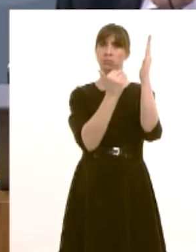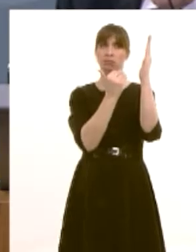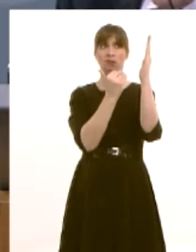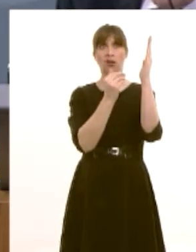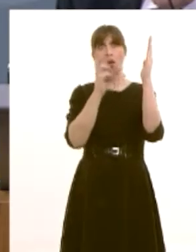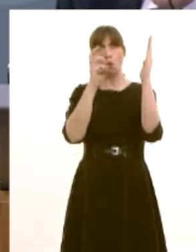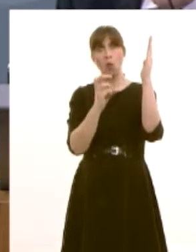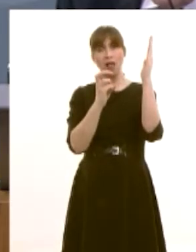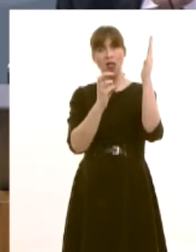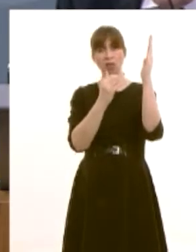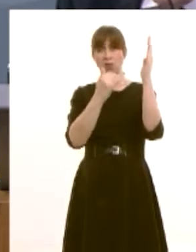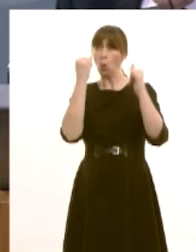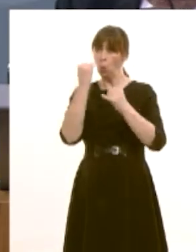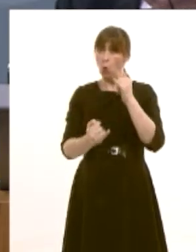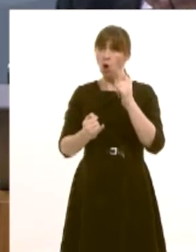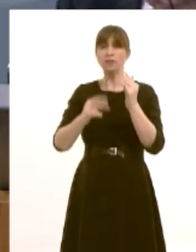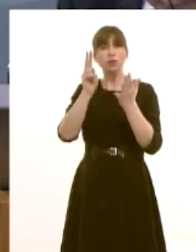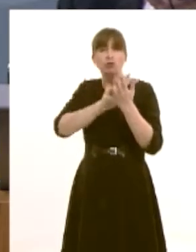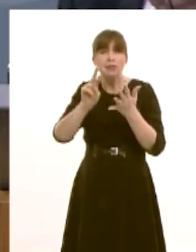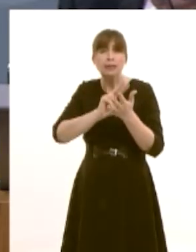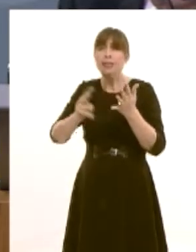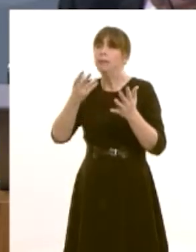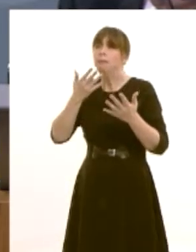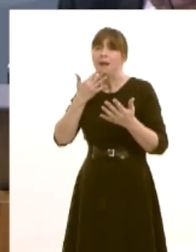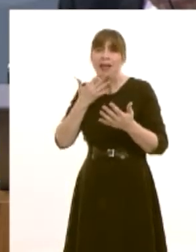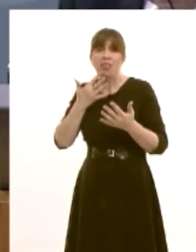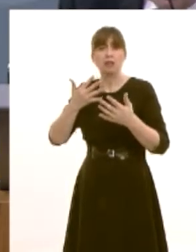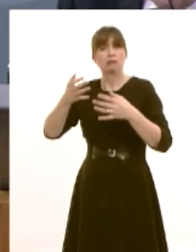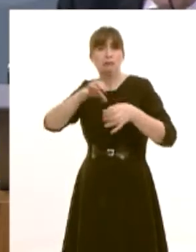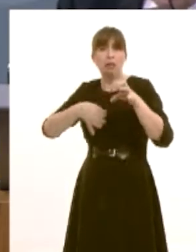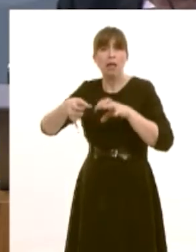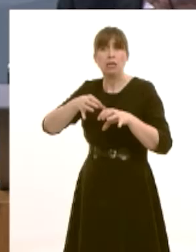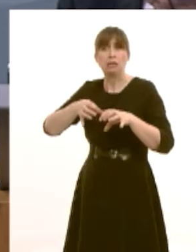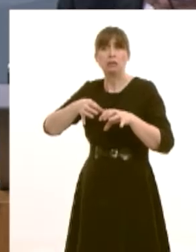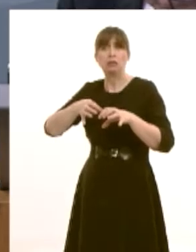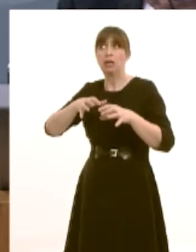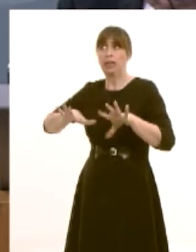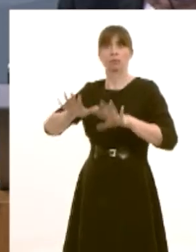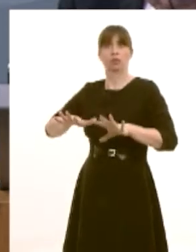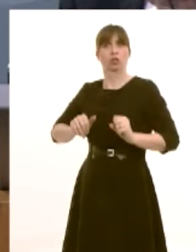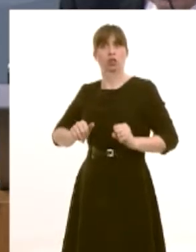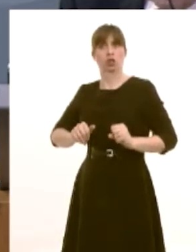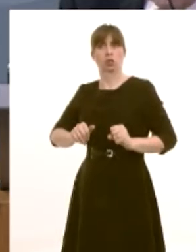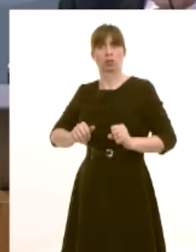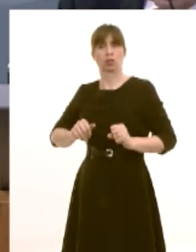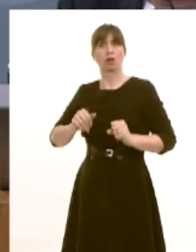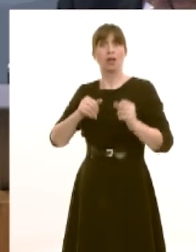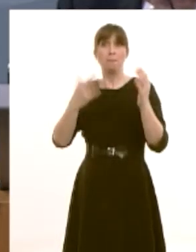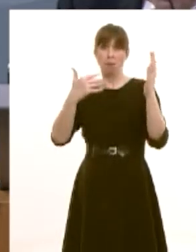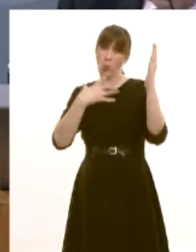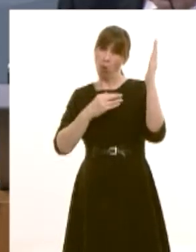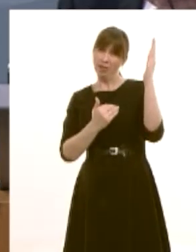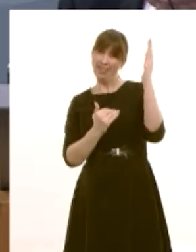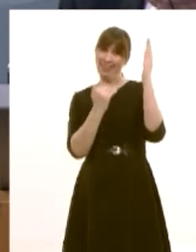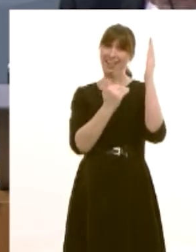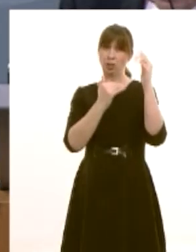performing worst in the uk for reading and in maths and in science and subsequently you've given up breaking into the top 20 of